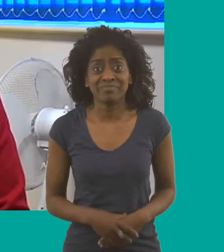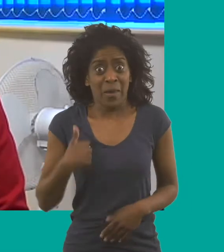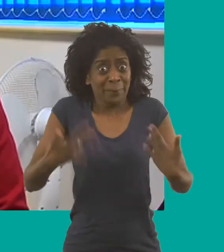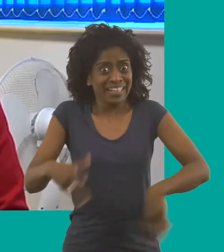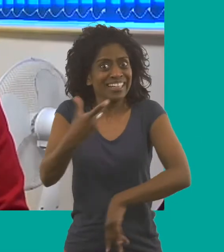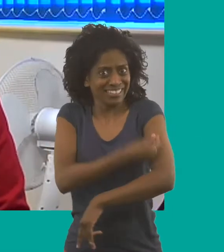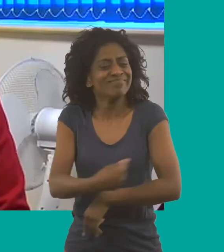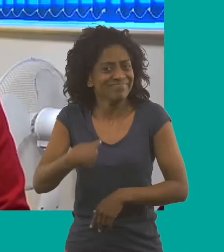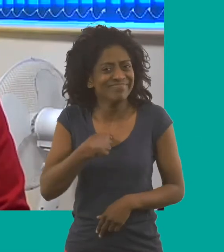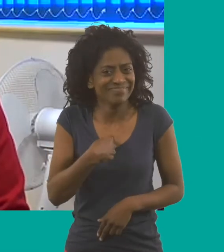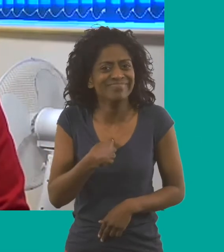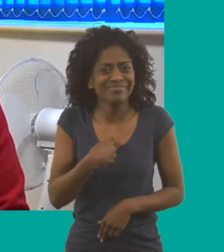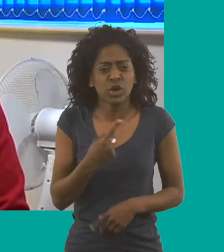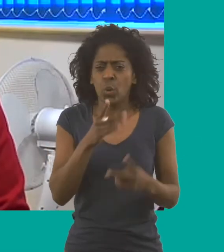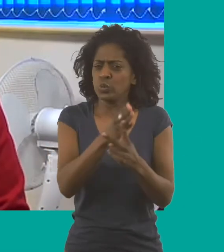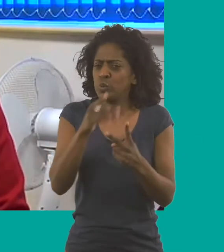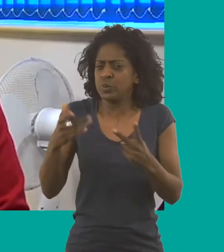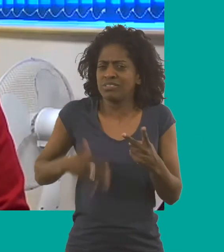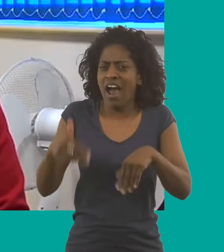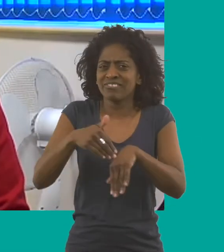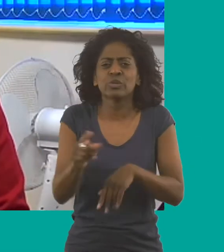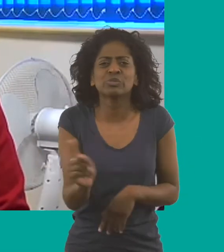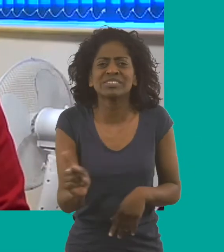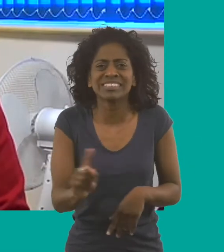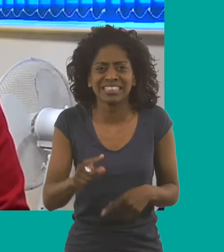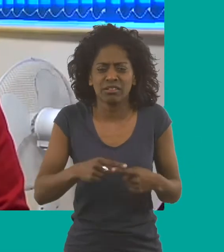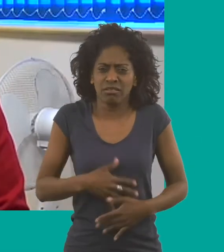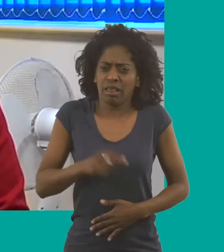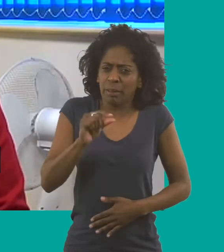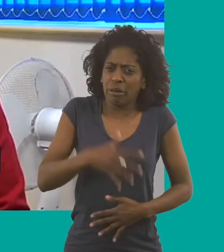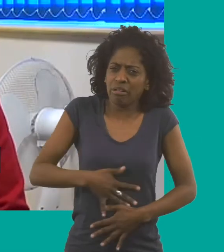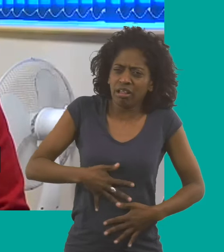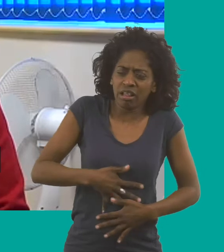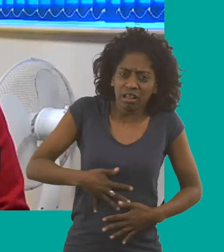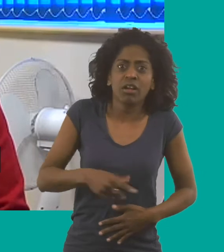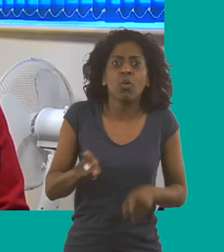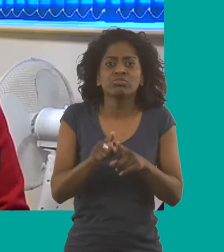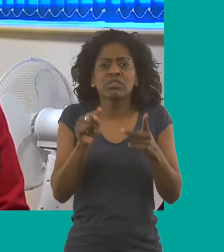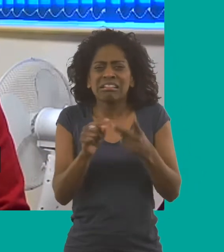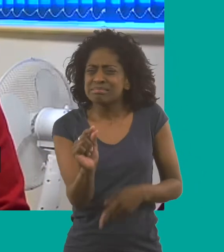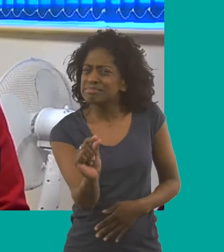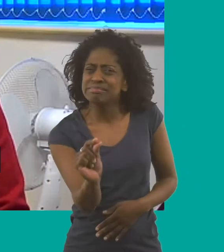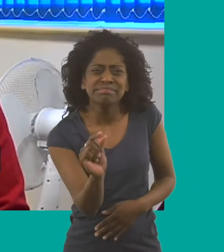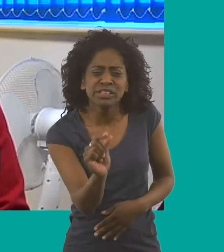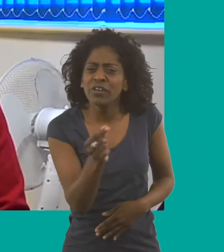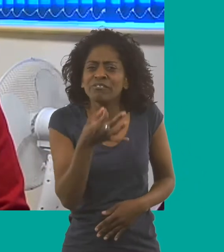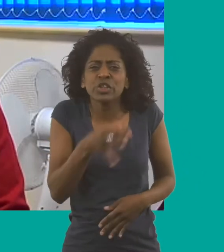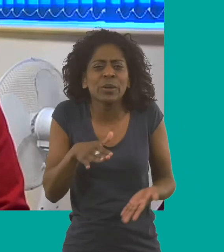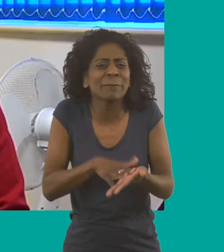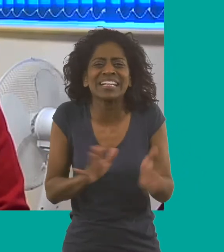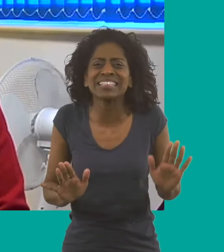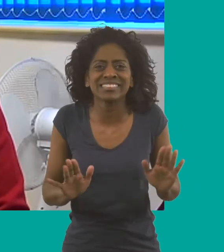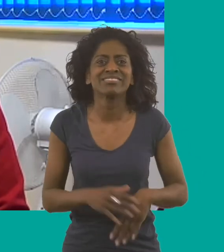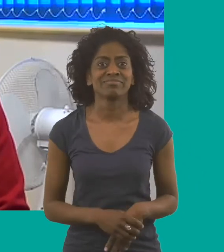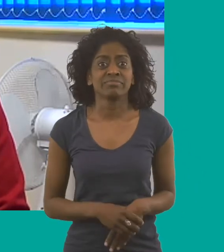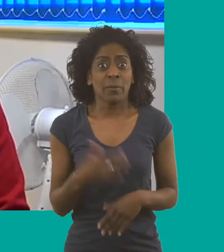I've had my COVID-19 vaccine and the only two side effects that I had were mild nausea, which was very transient, only lasted